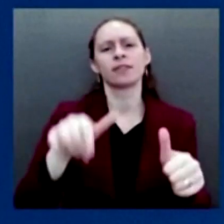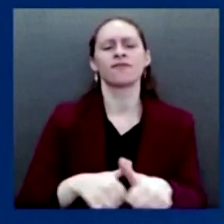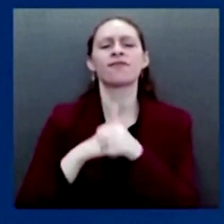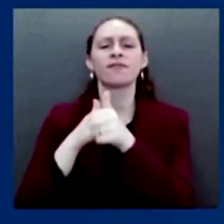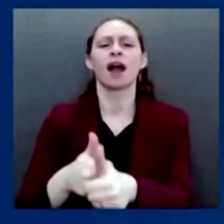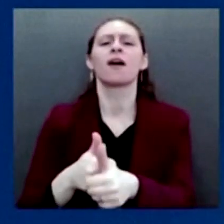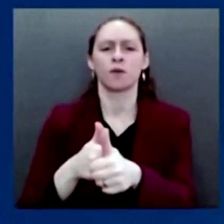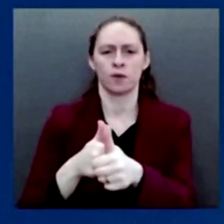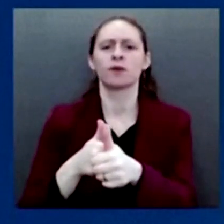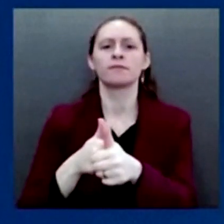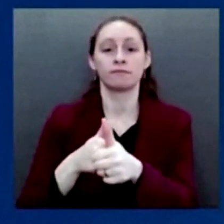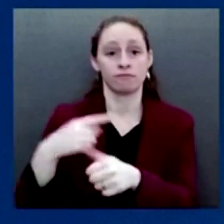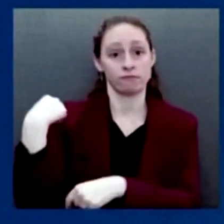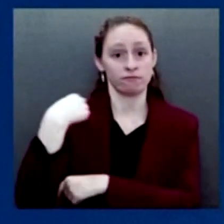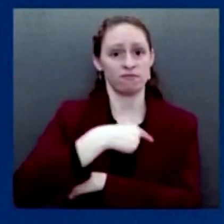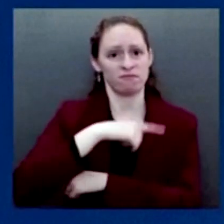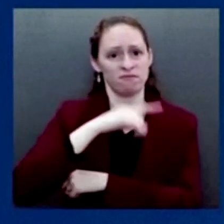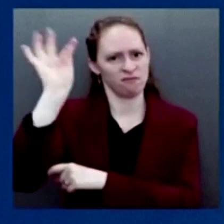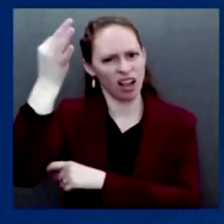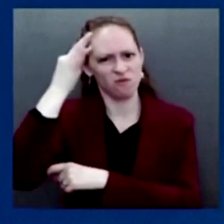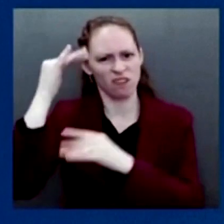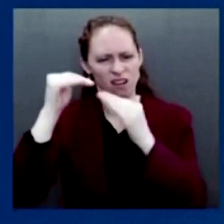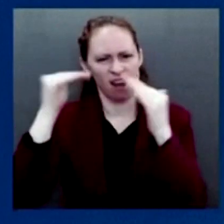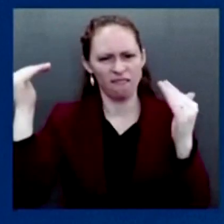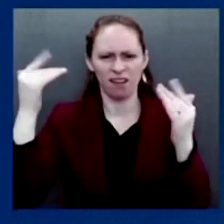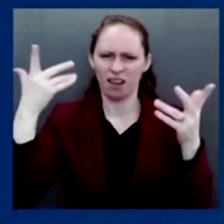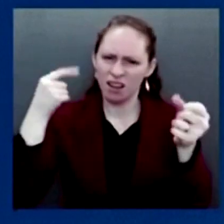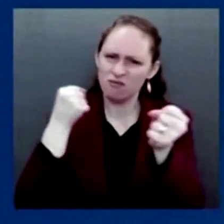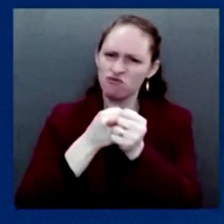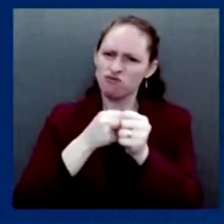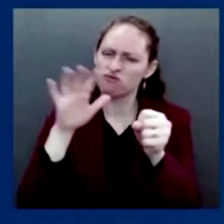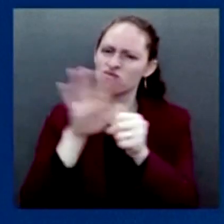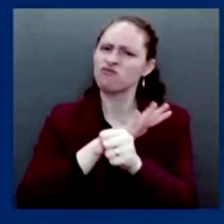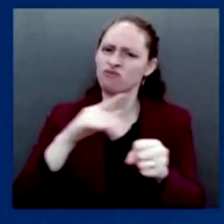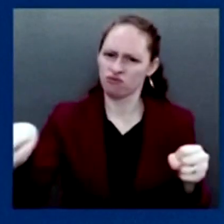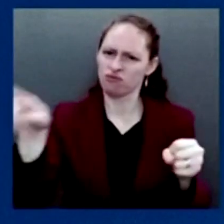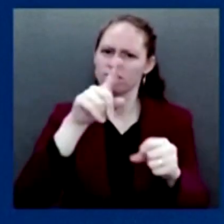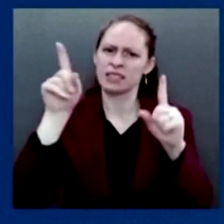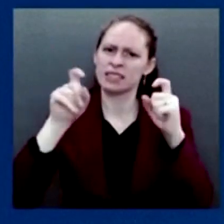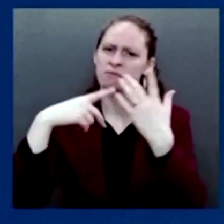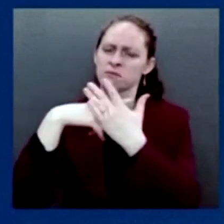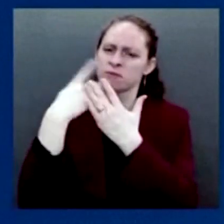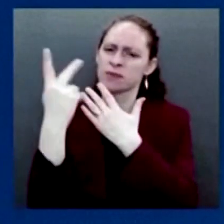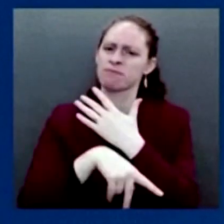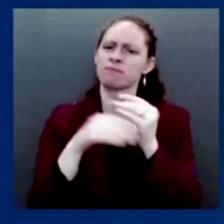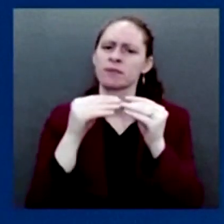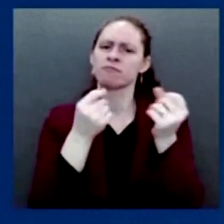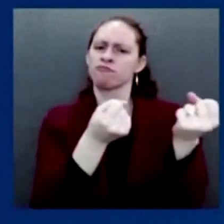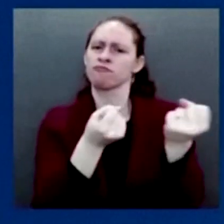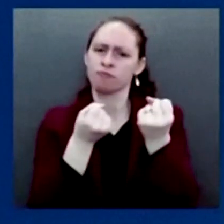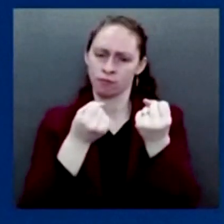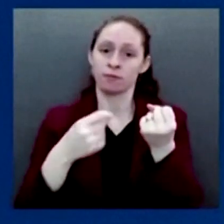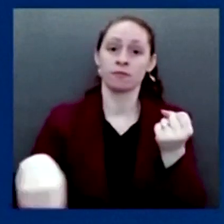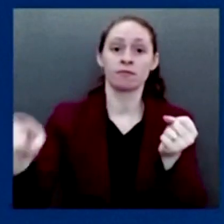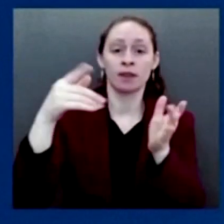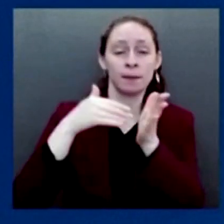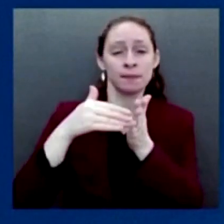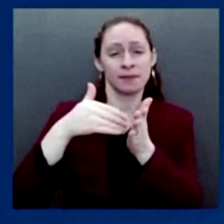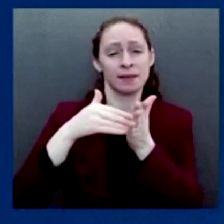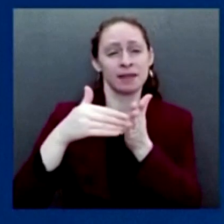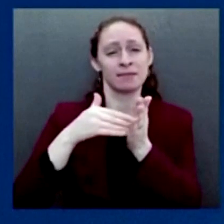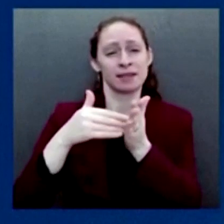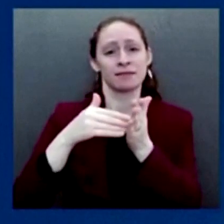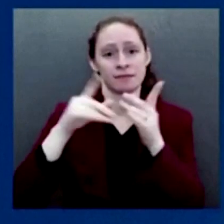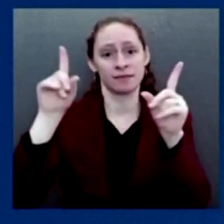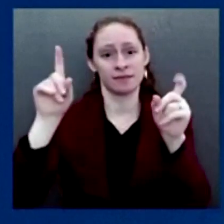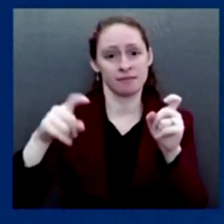total, the 10 million additional tests that we'll send out each month will leverage existing contracting authorities at